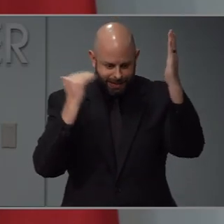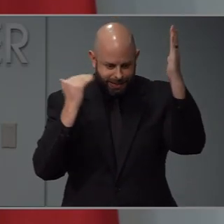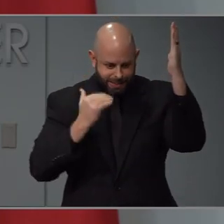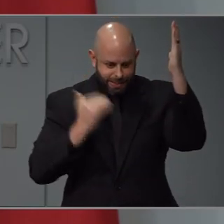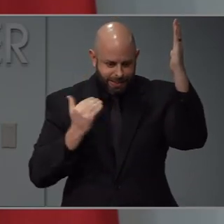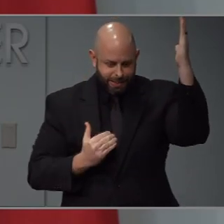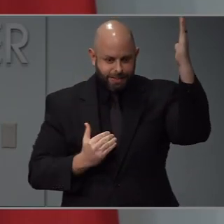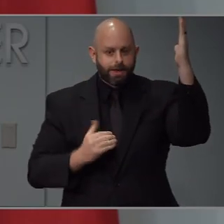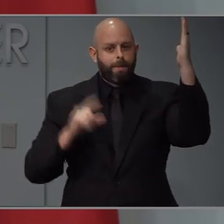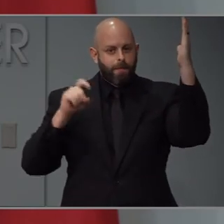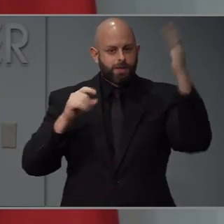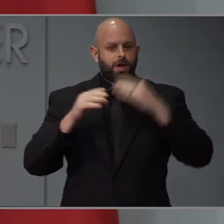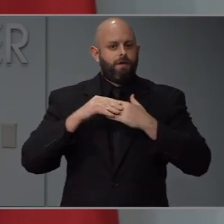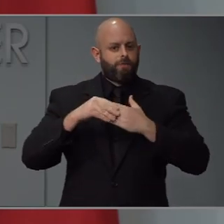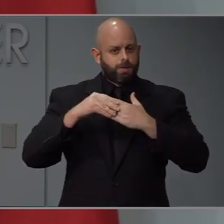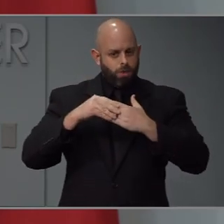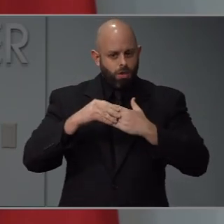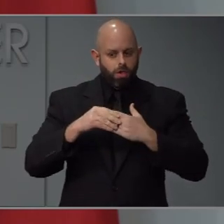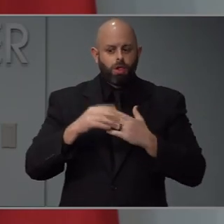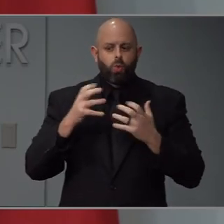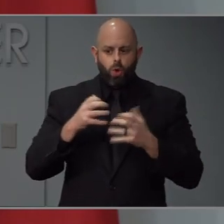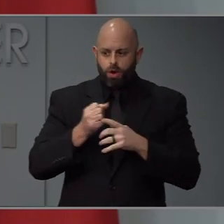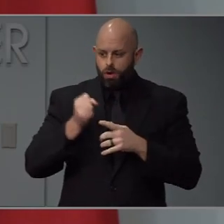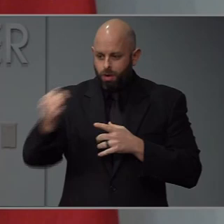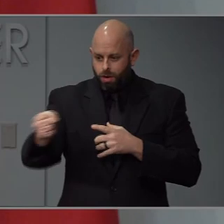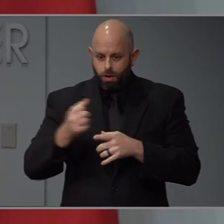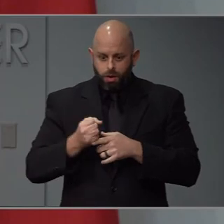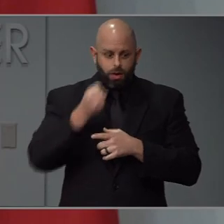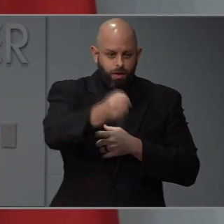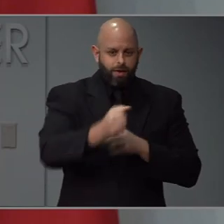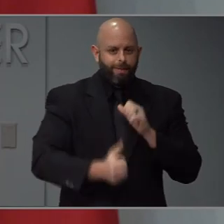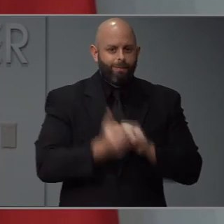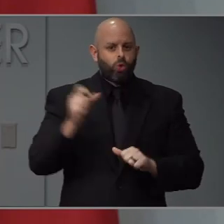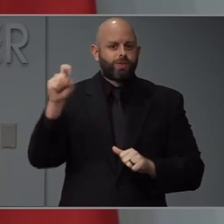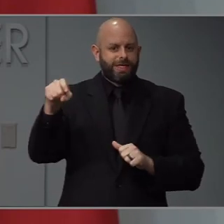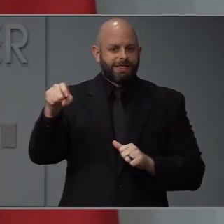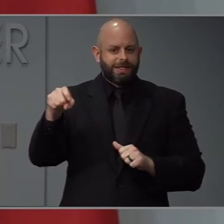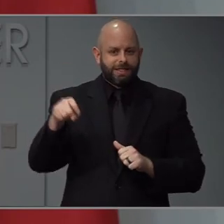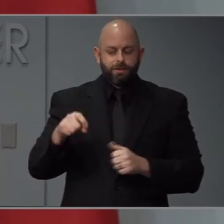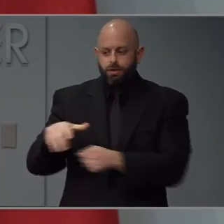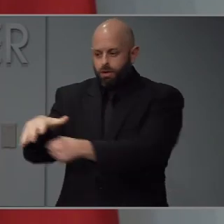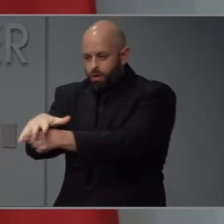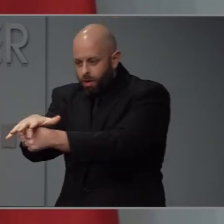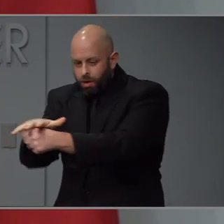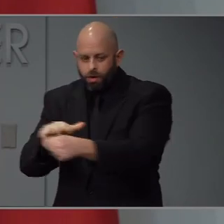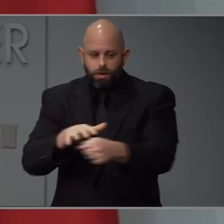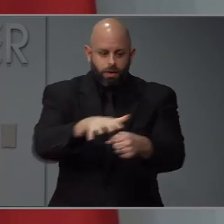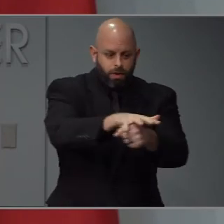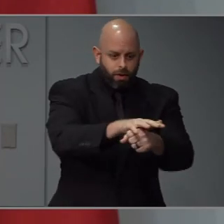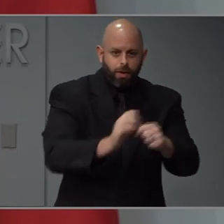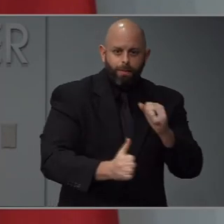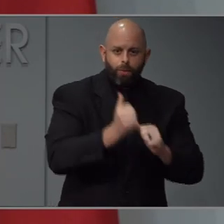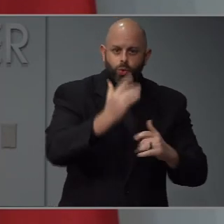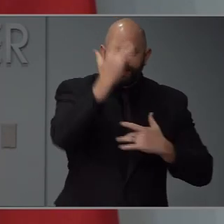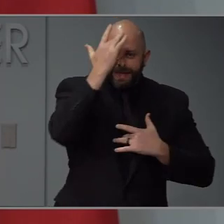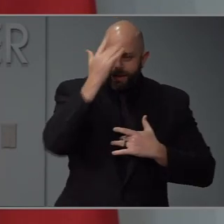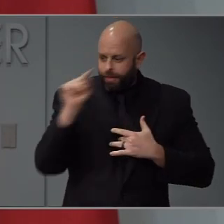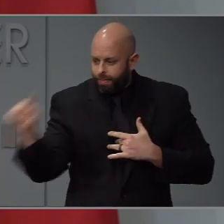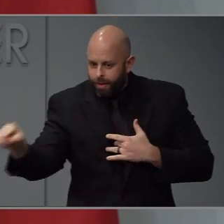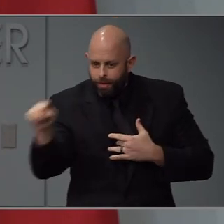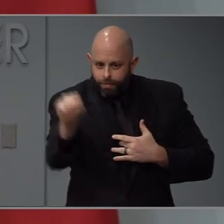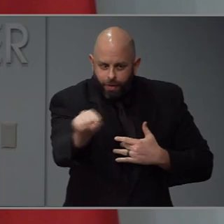pretty flexible. We're going to want to move folks where they're most needed, obviously, where there are places where we might need to